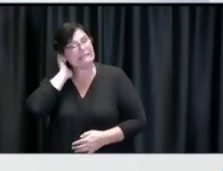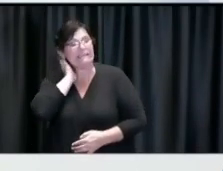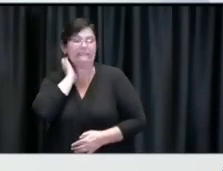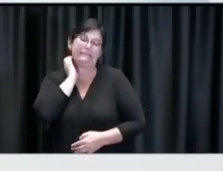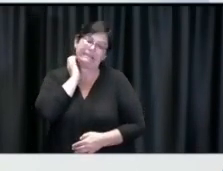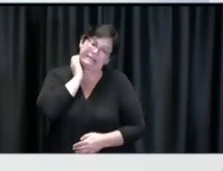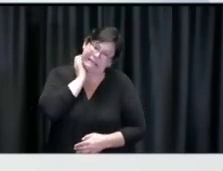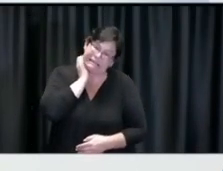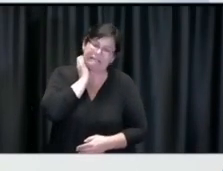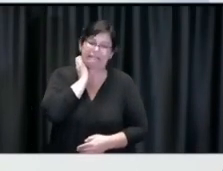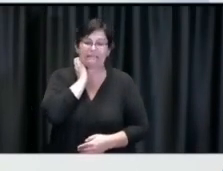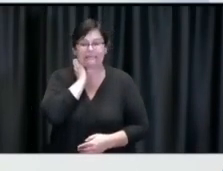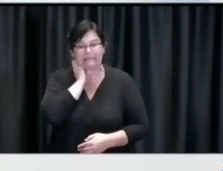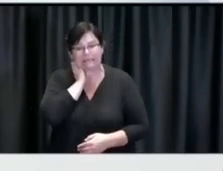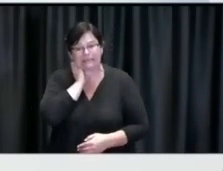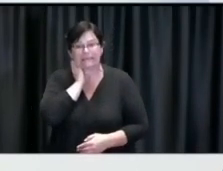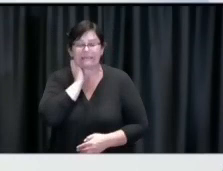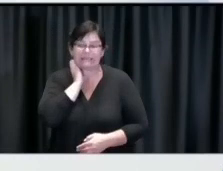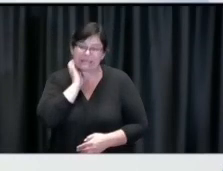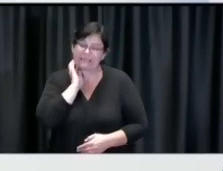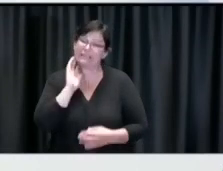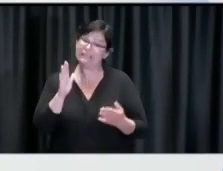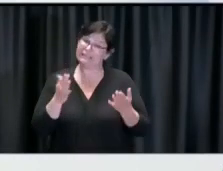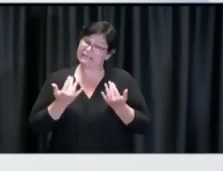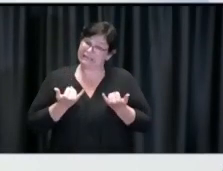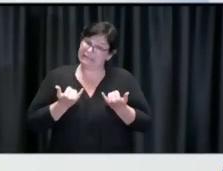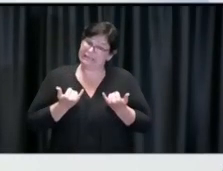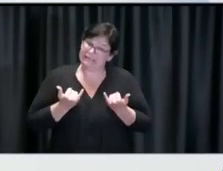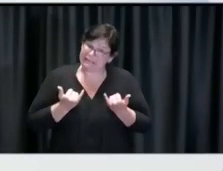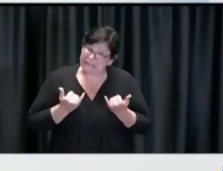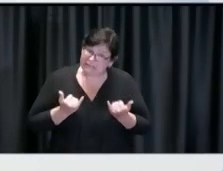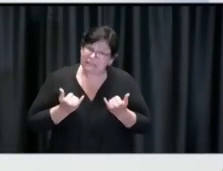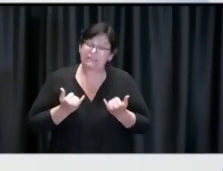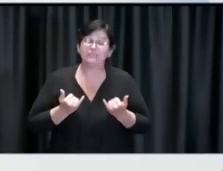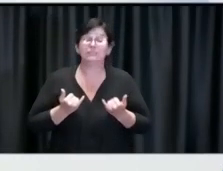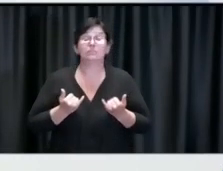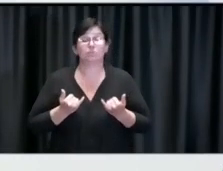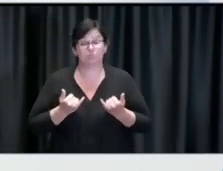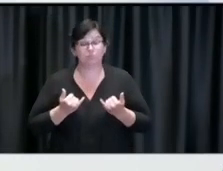70s in terms of the percentage of first doses delivered.